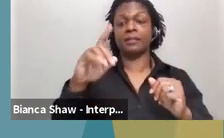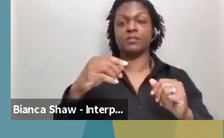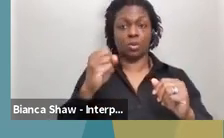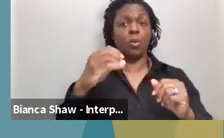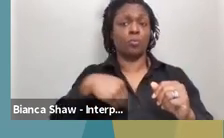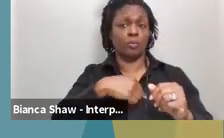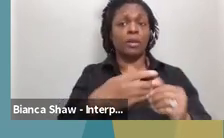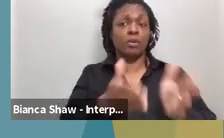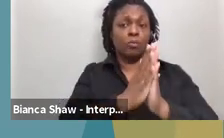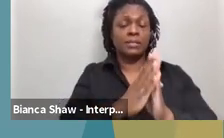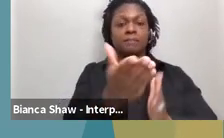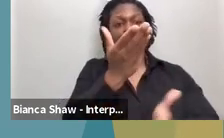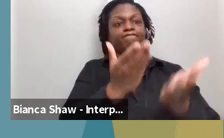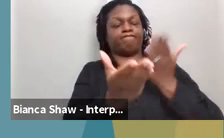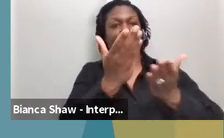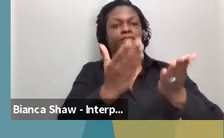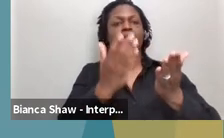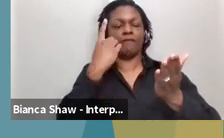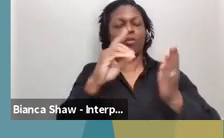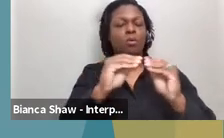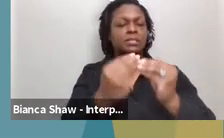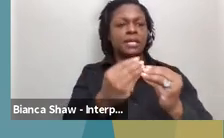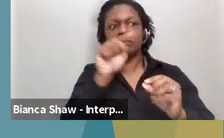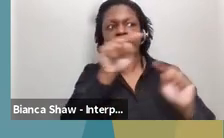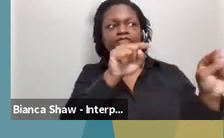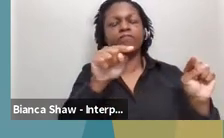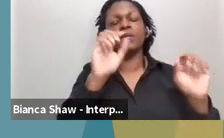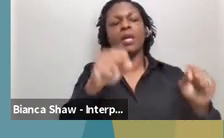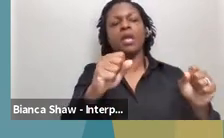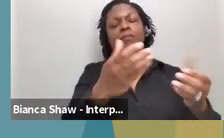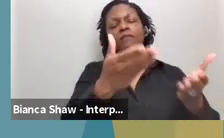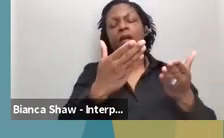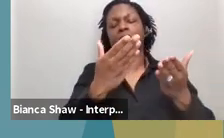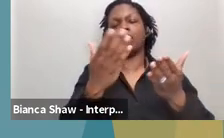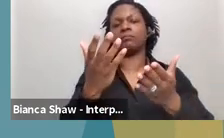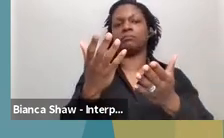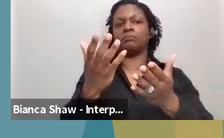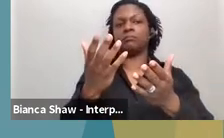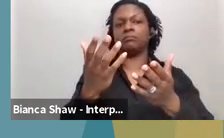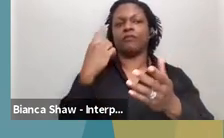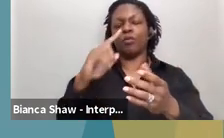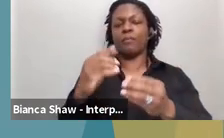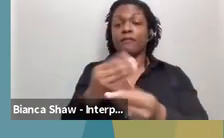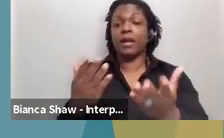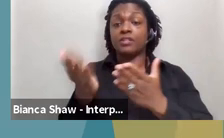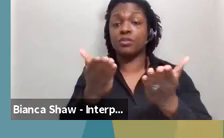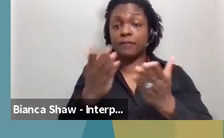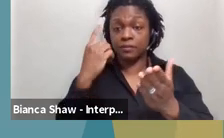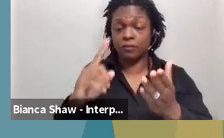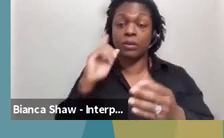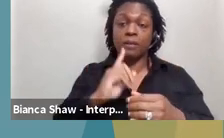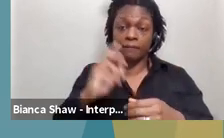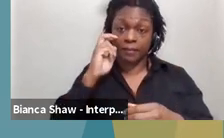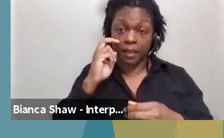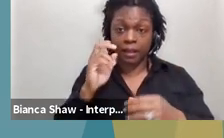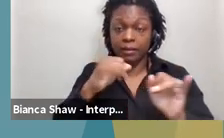organizations who potentially can, uh, provide the needed services for, um, the community for deafblind individuals.